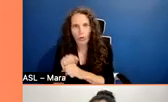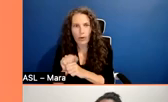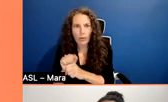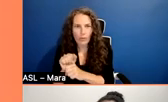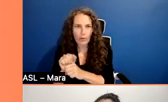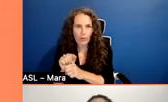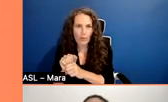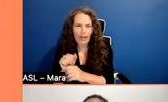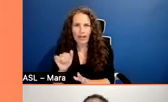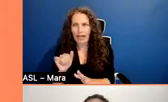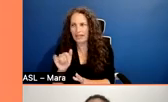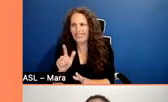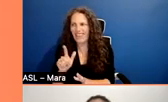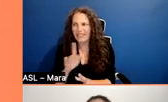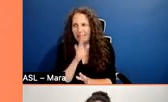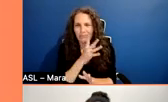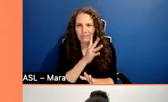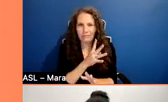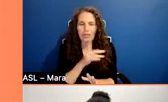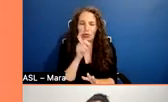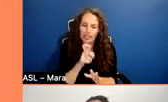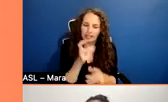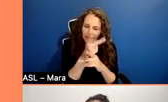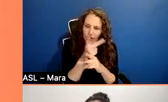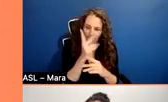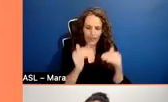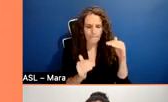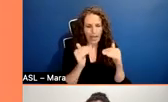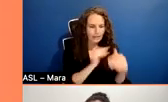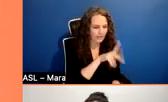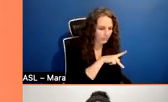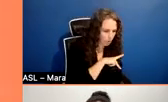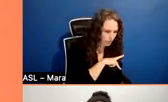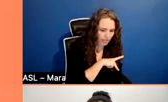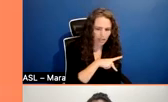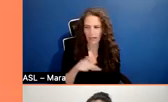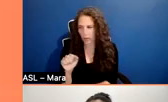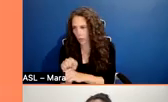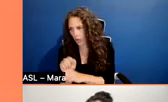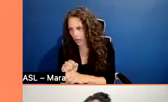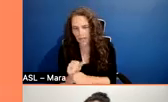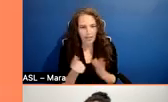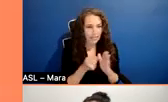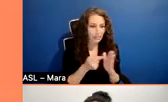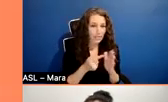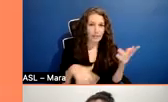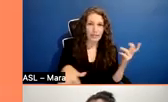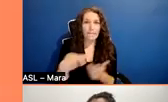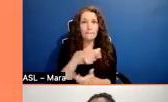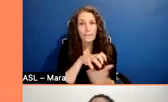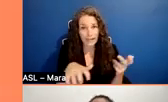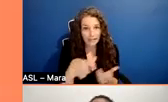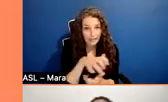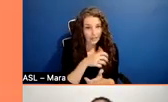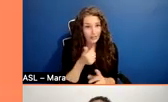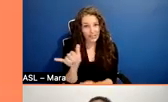work and what is personal, right? And so that mixing can oftentimes be really beautiful and why I do what I